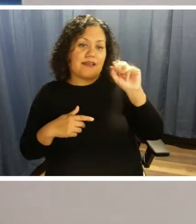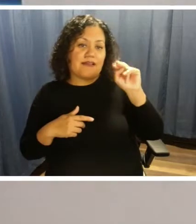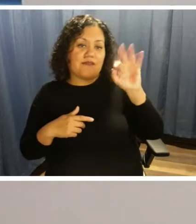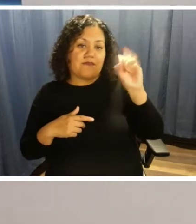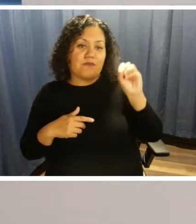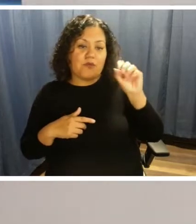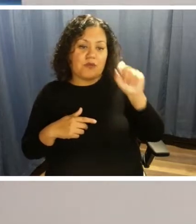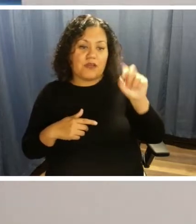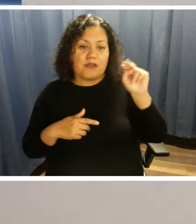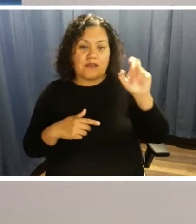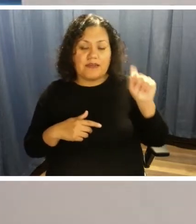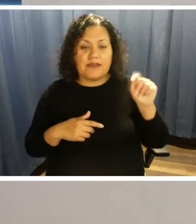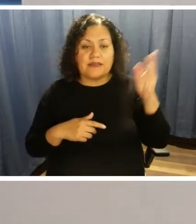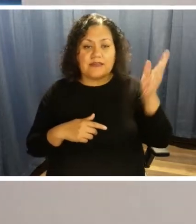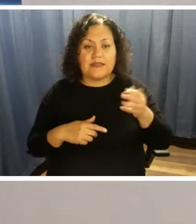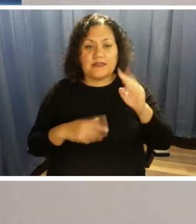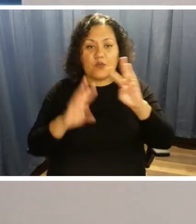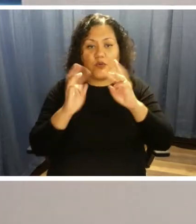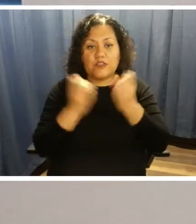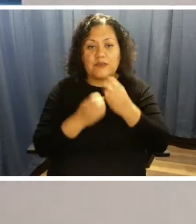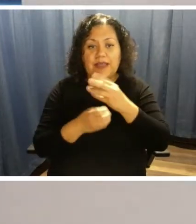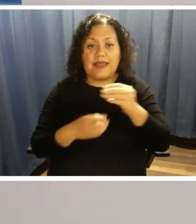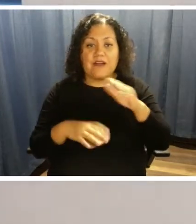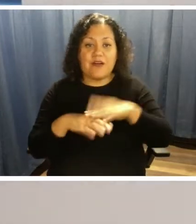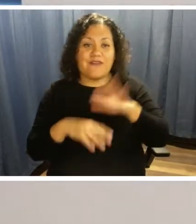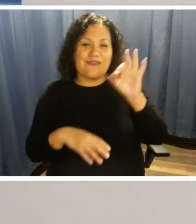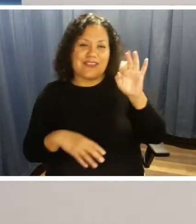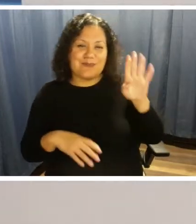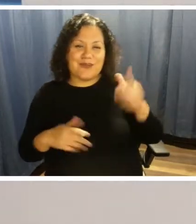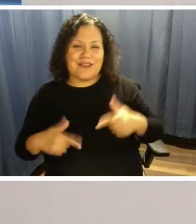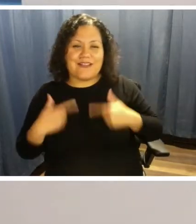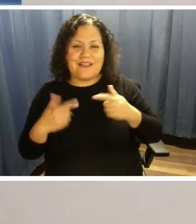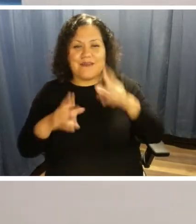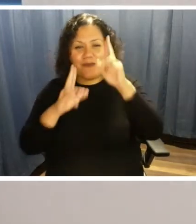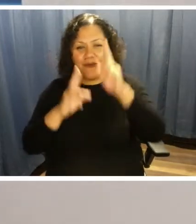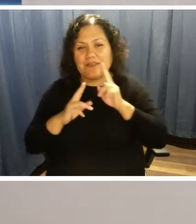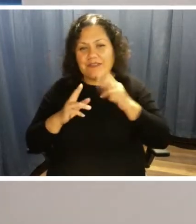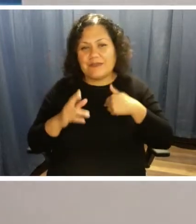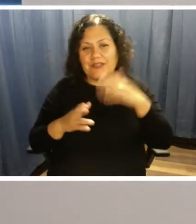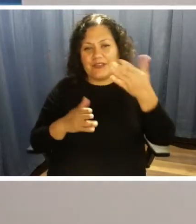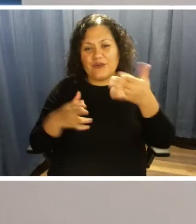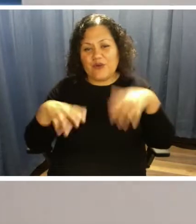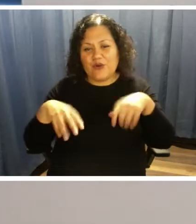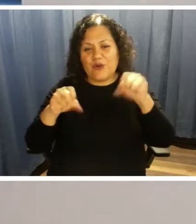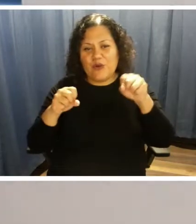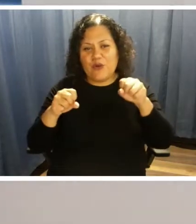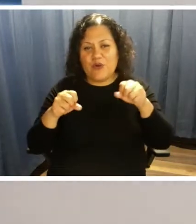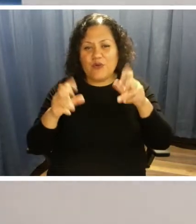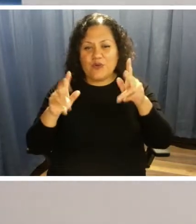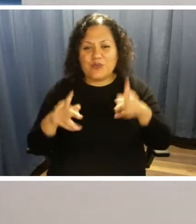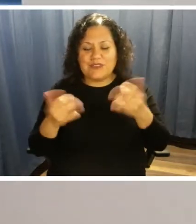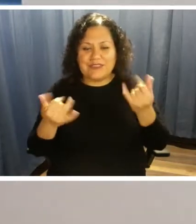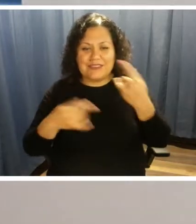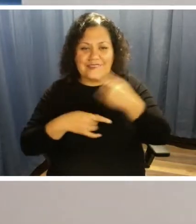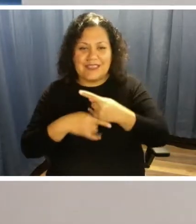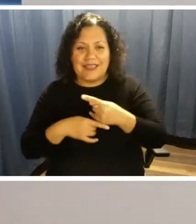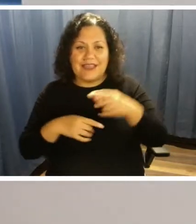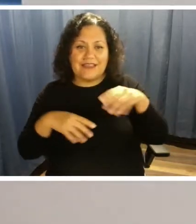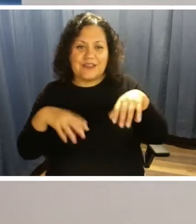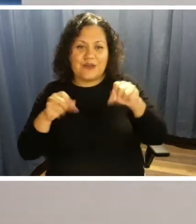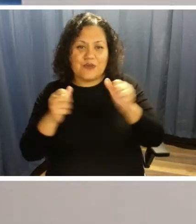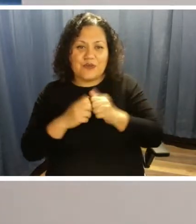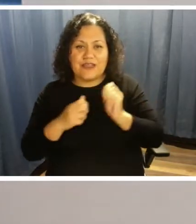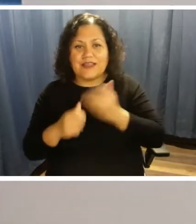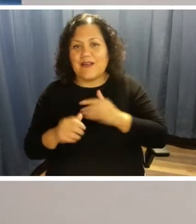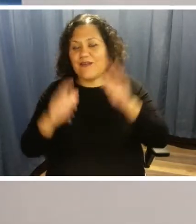and on Facebook Live. I'm honored to be your host this afternoon to host this conversation with our outstanding